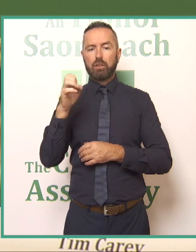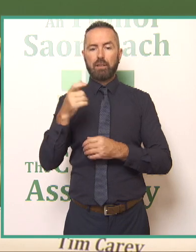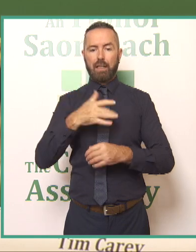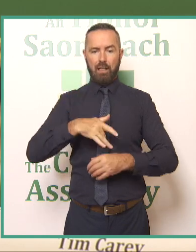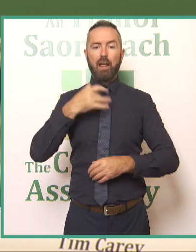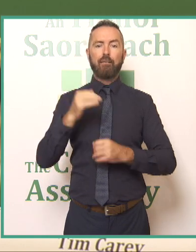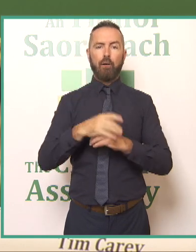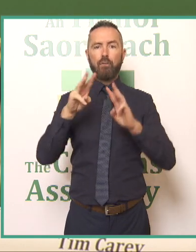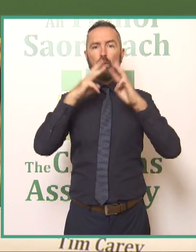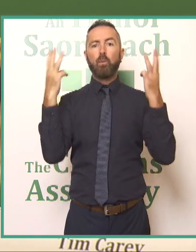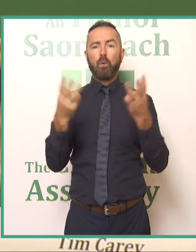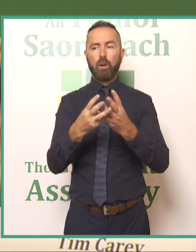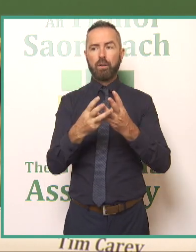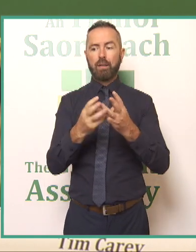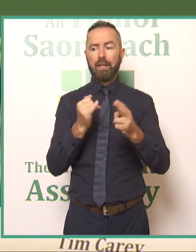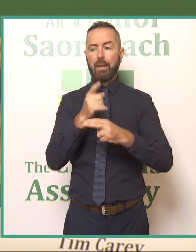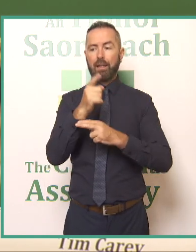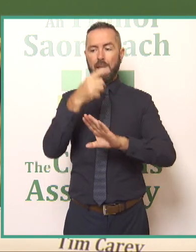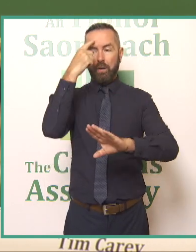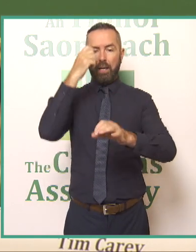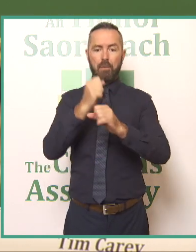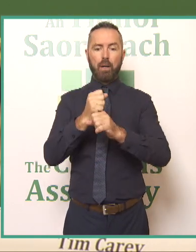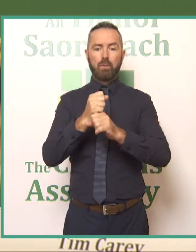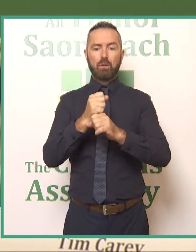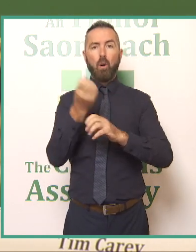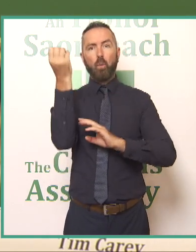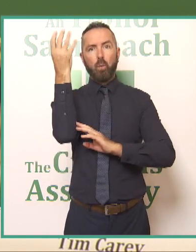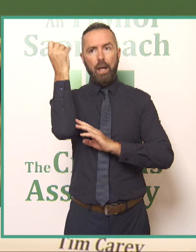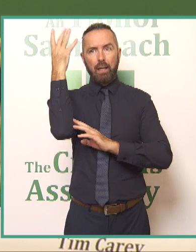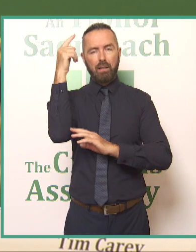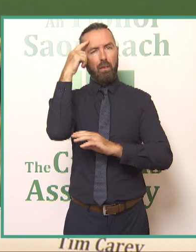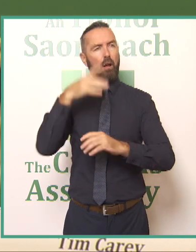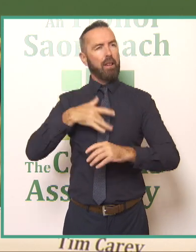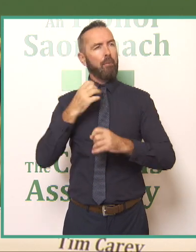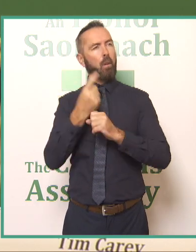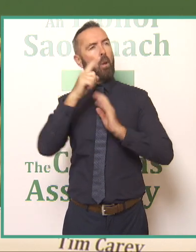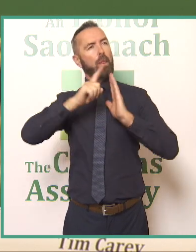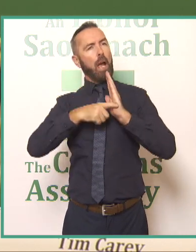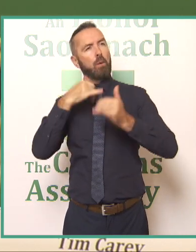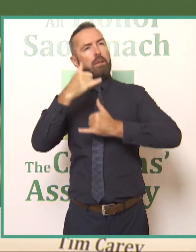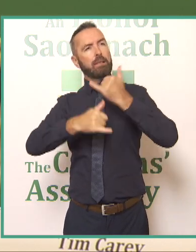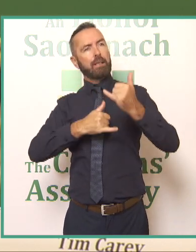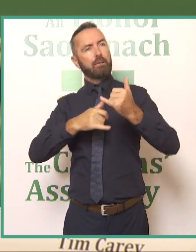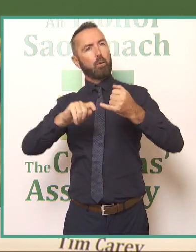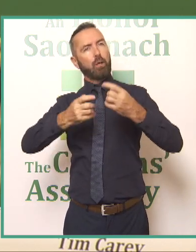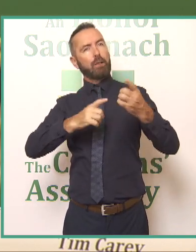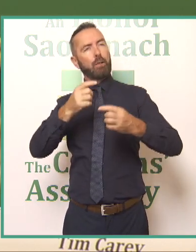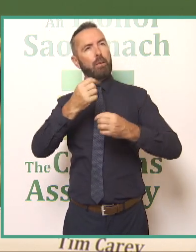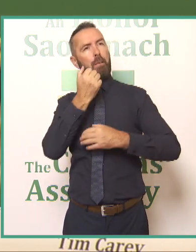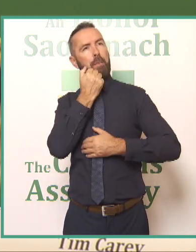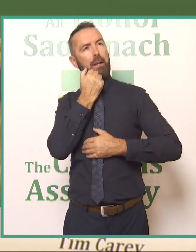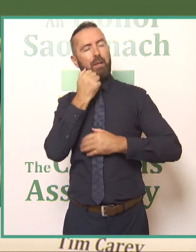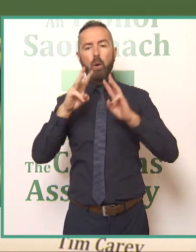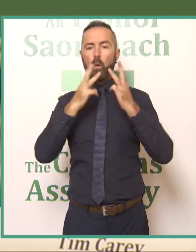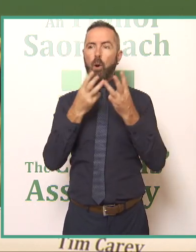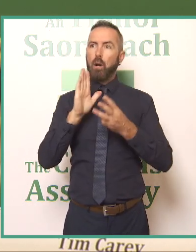lifespan of the world and in that they were thinking about whales they thought they lived for a thousand years and so they were kind of doing the maths on this that the world